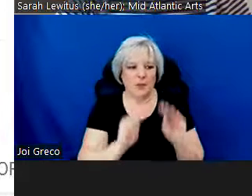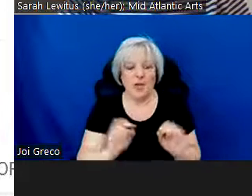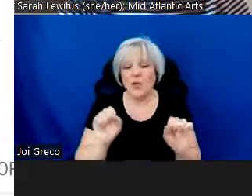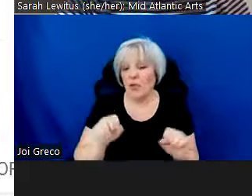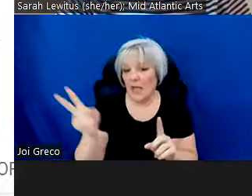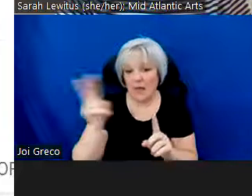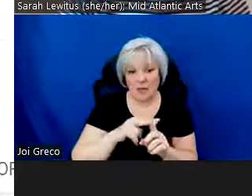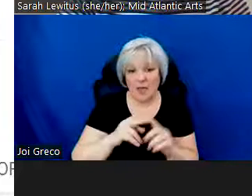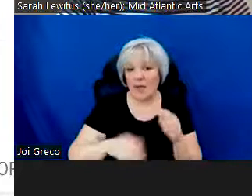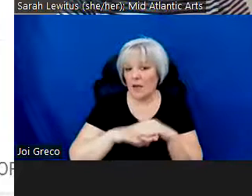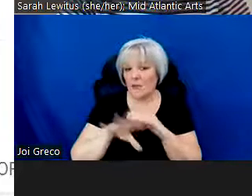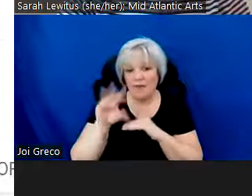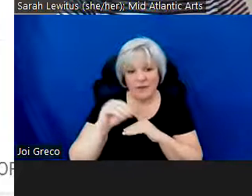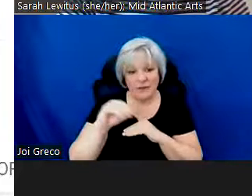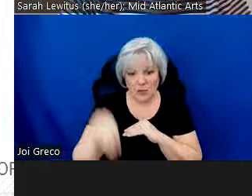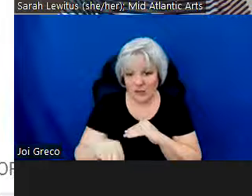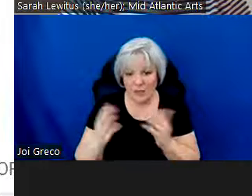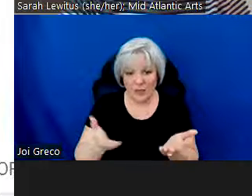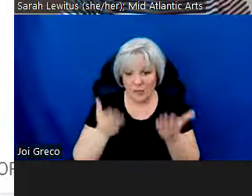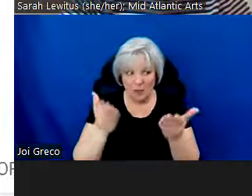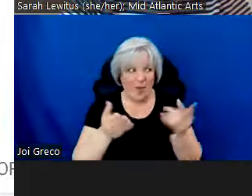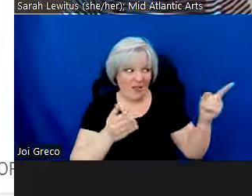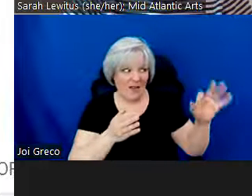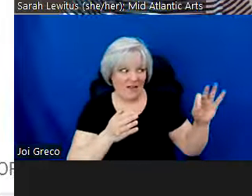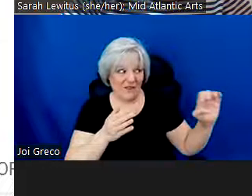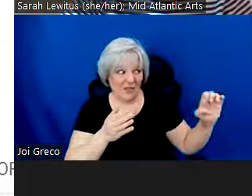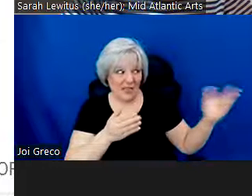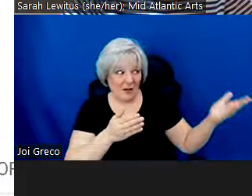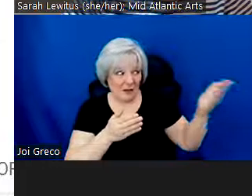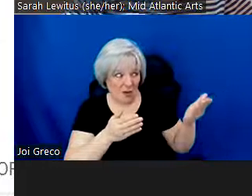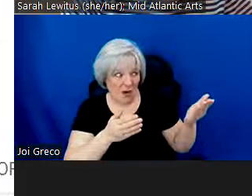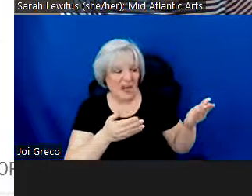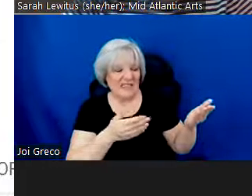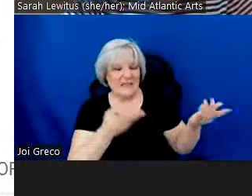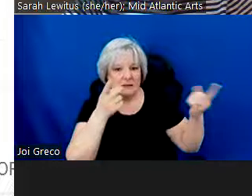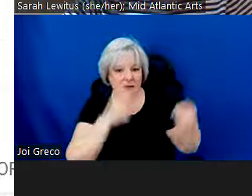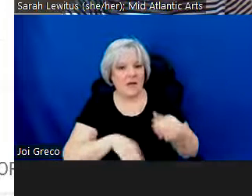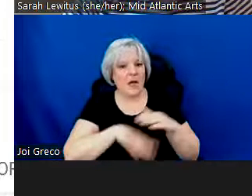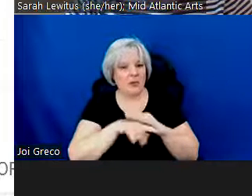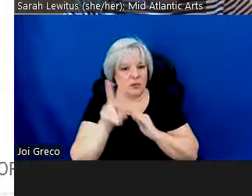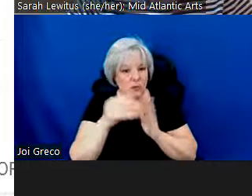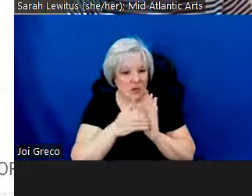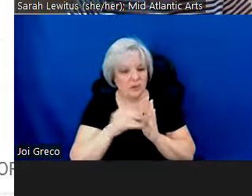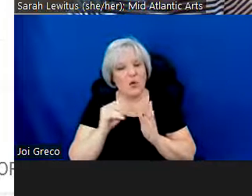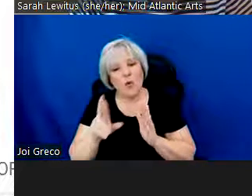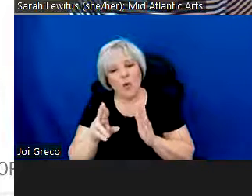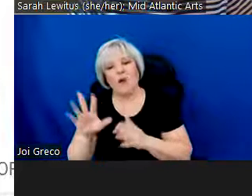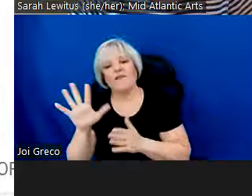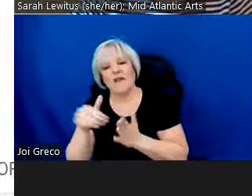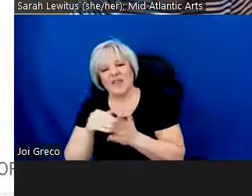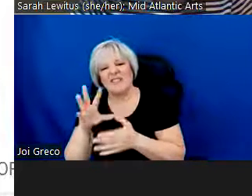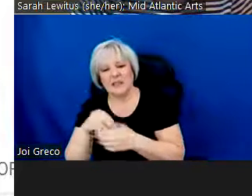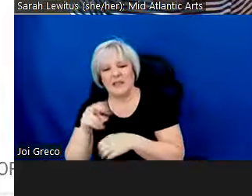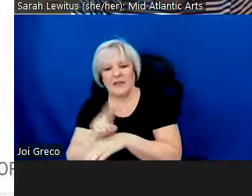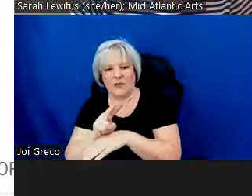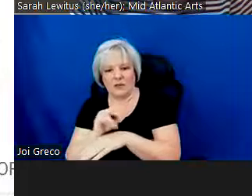up to 50% of the proposed artist fee up to $2,000 again, or $5,000 if you're based in the